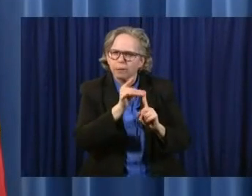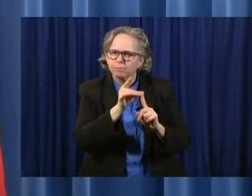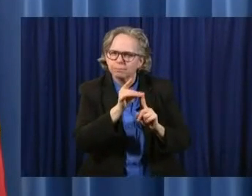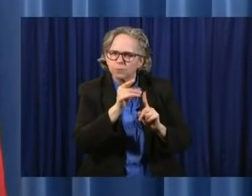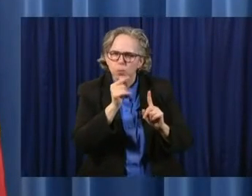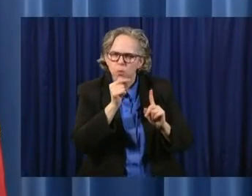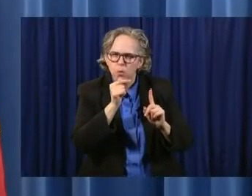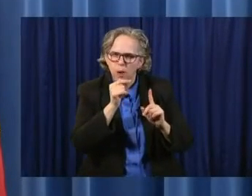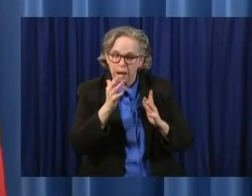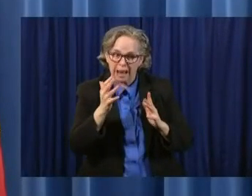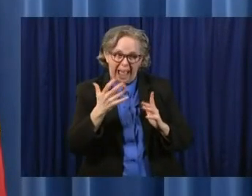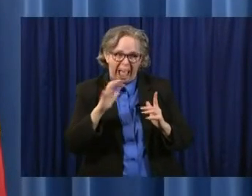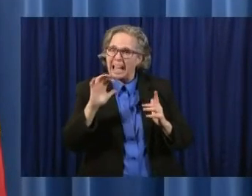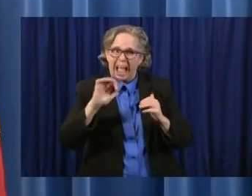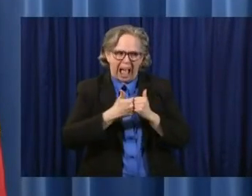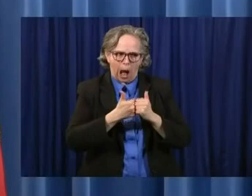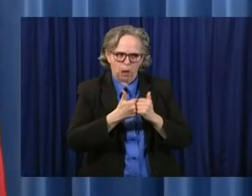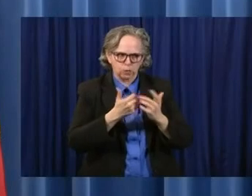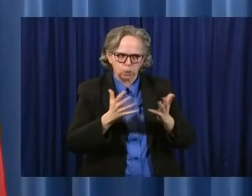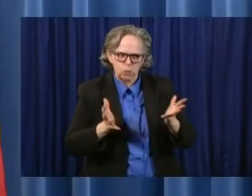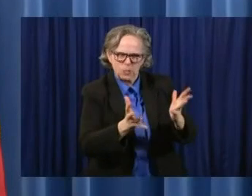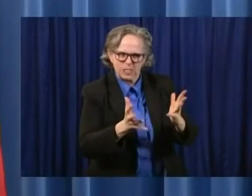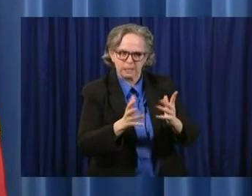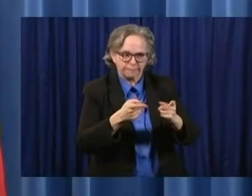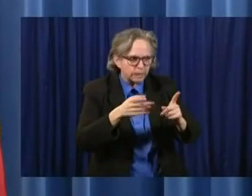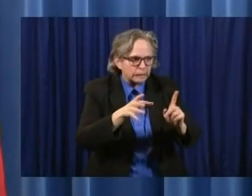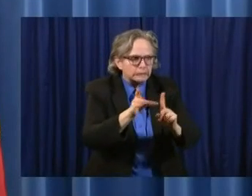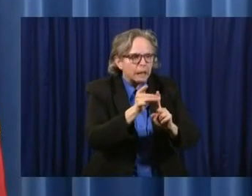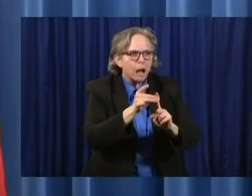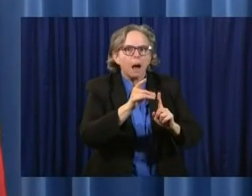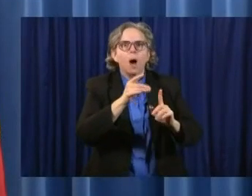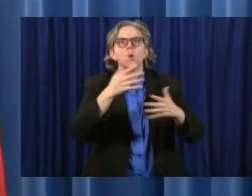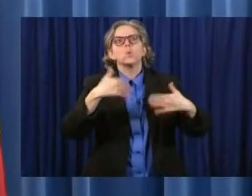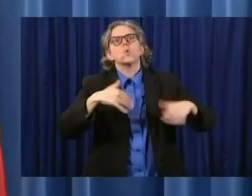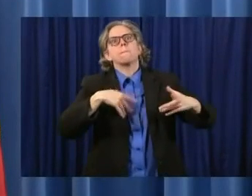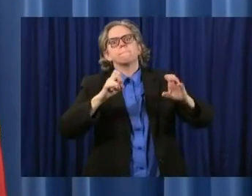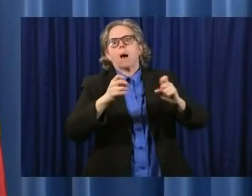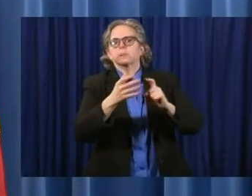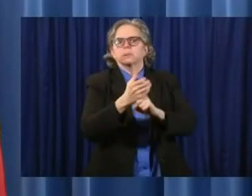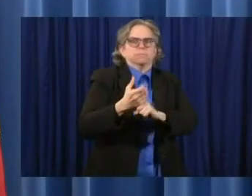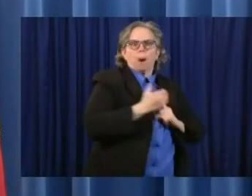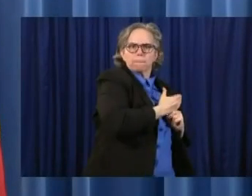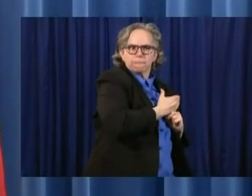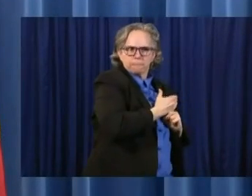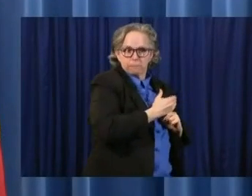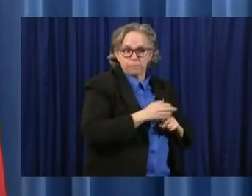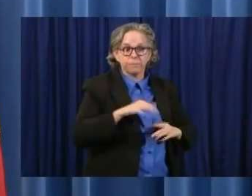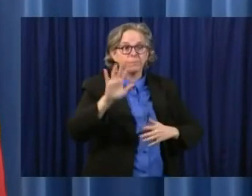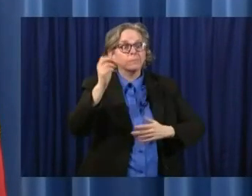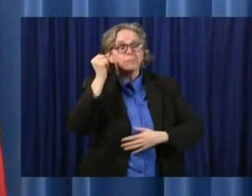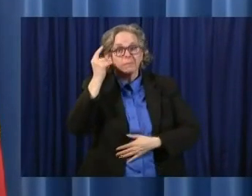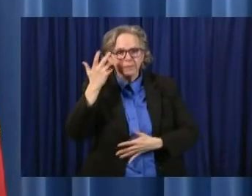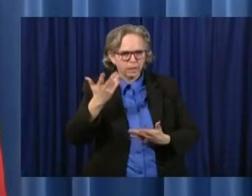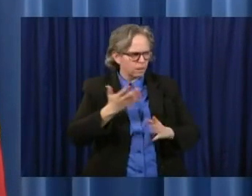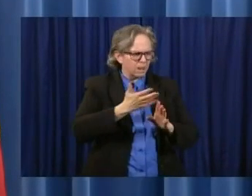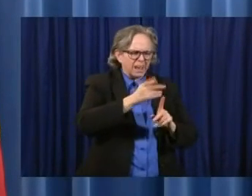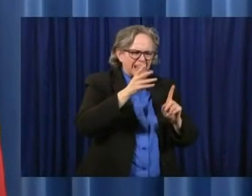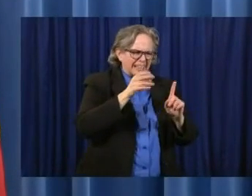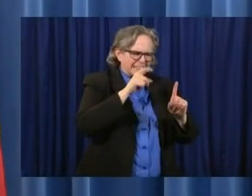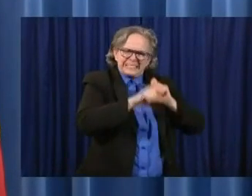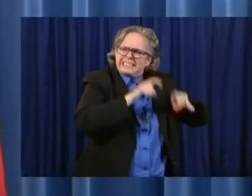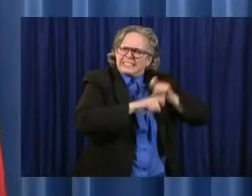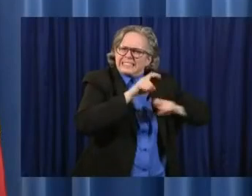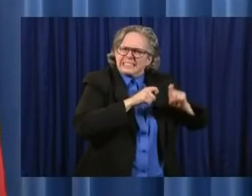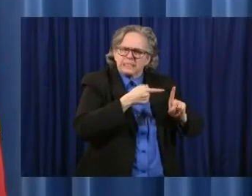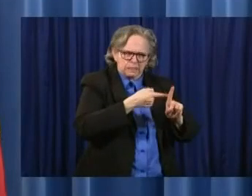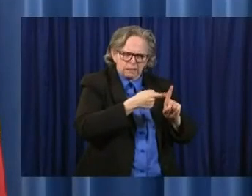them, and determine who they've been in close contact with. And that